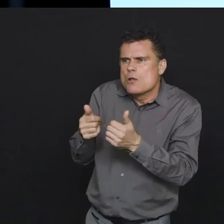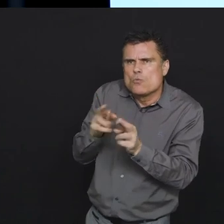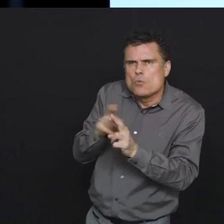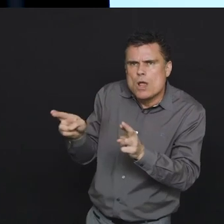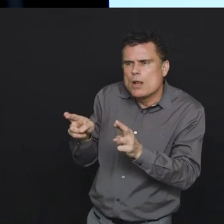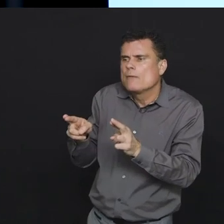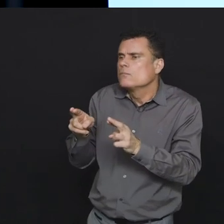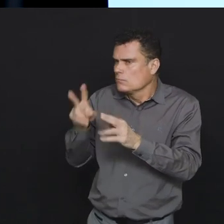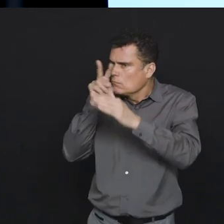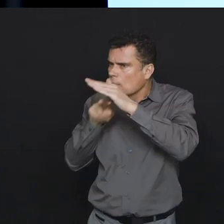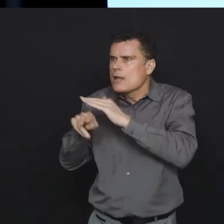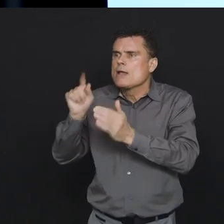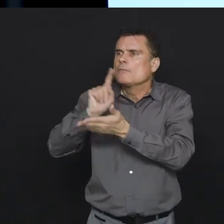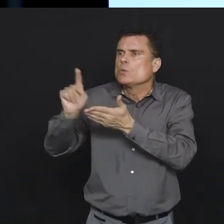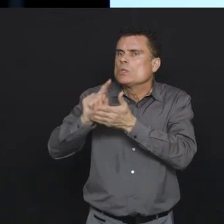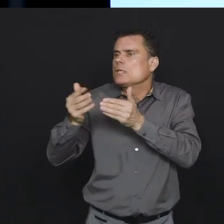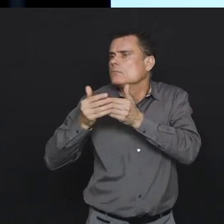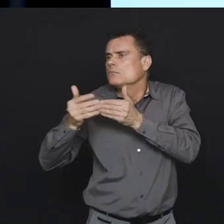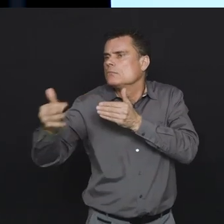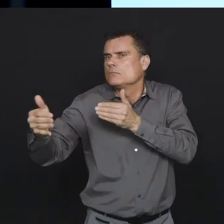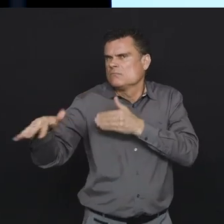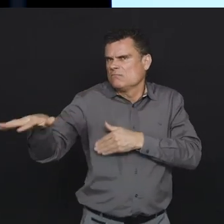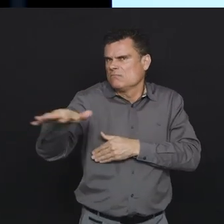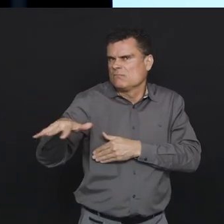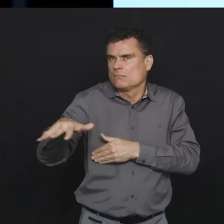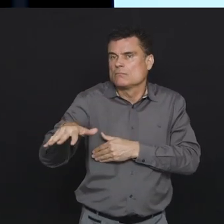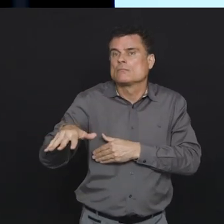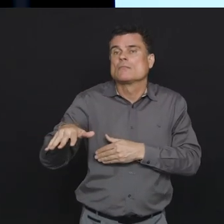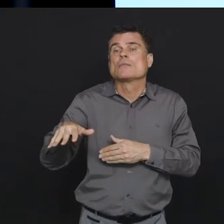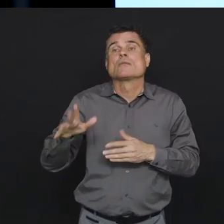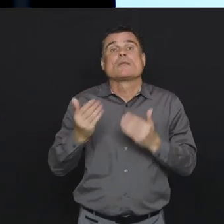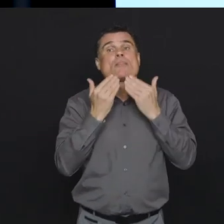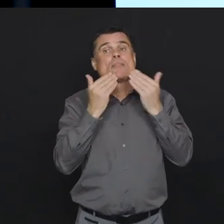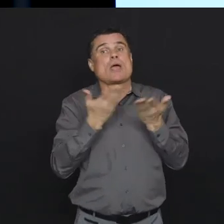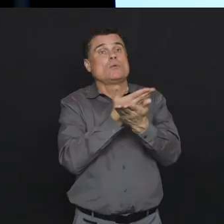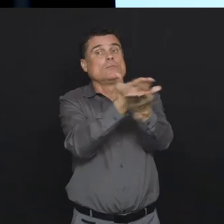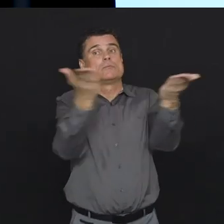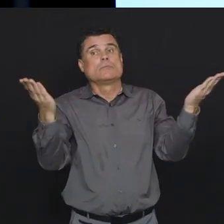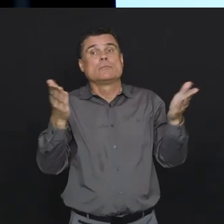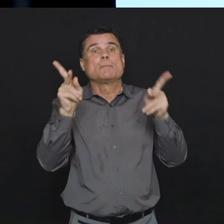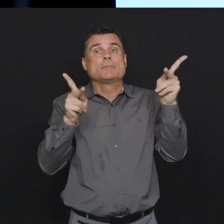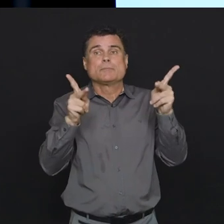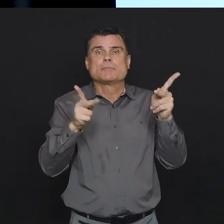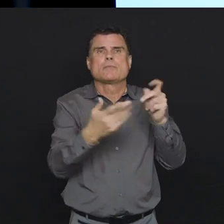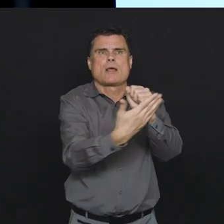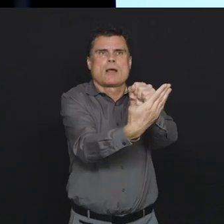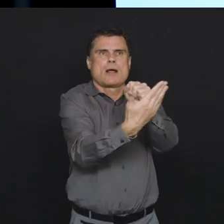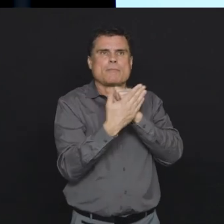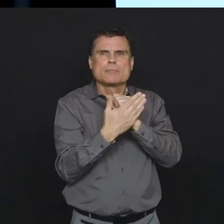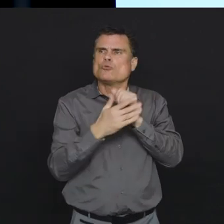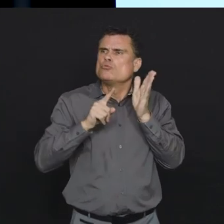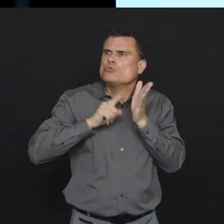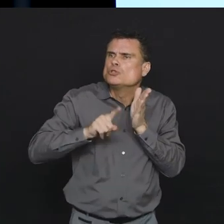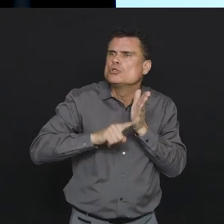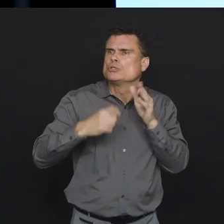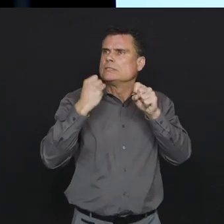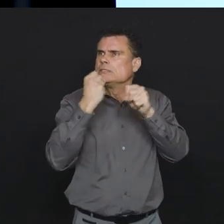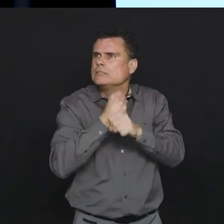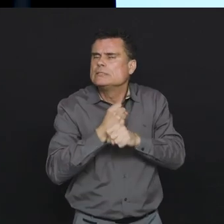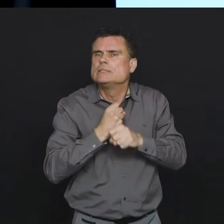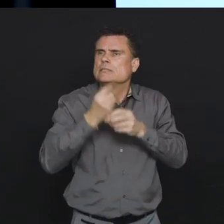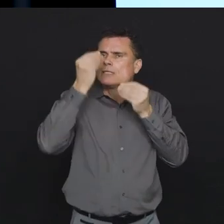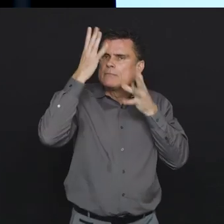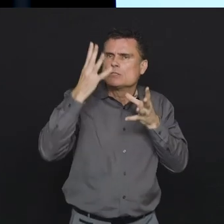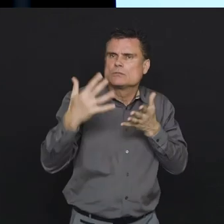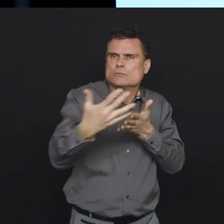the coming weeks and potentially months in British Columbia. I want to thank the people involved in this planning. It's an extraordinary group.